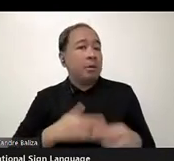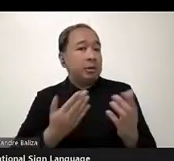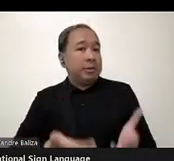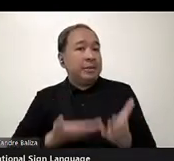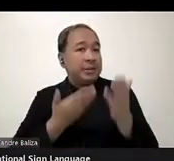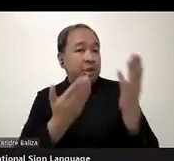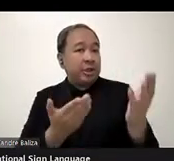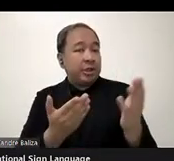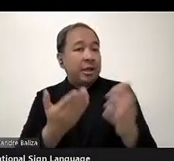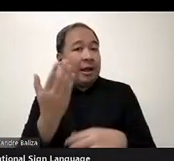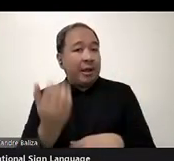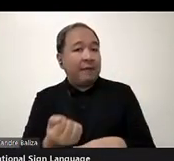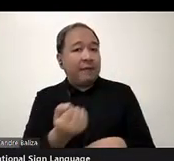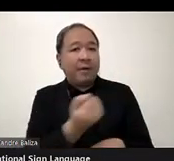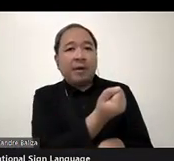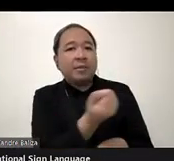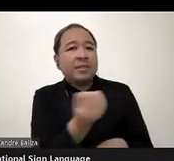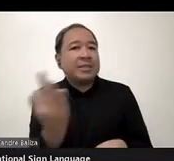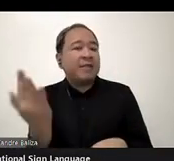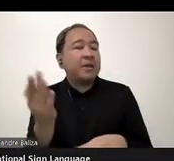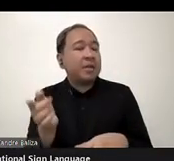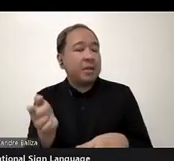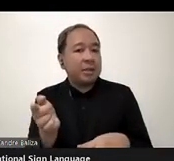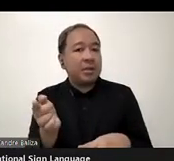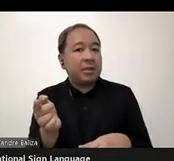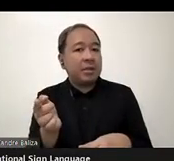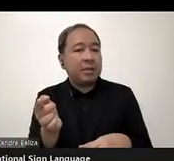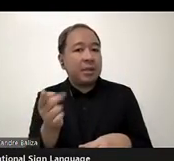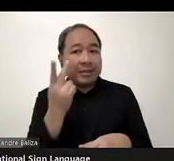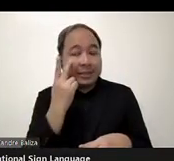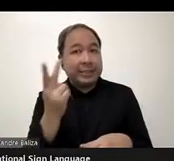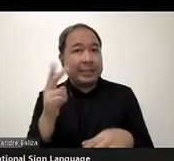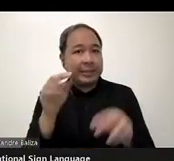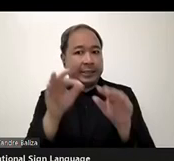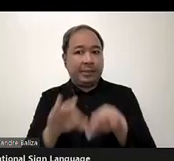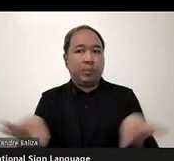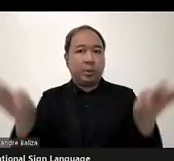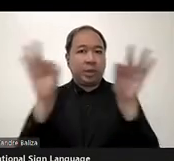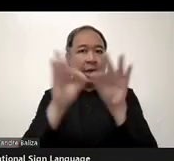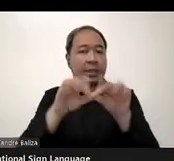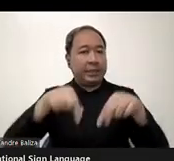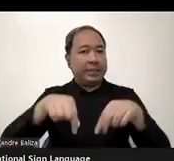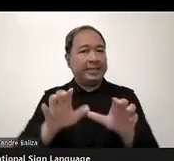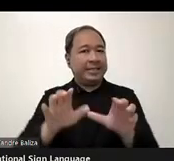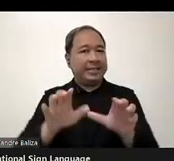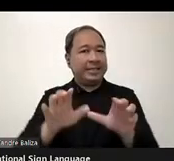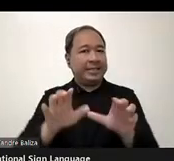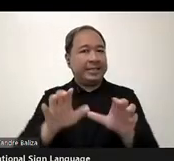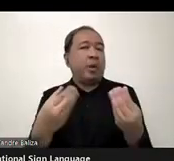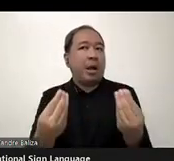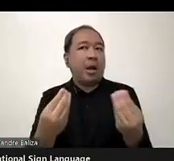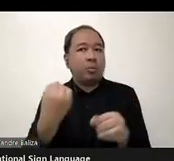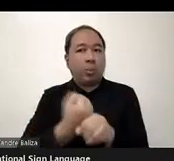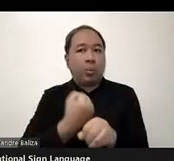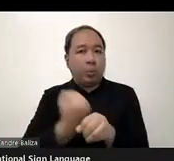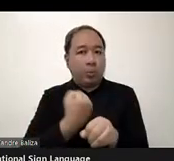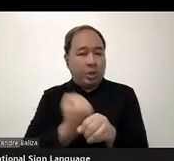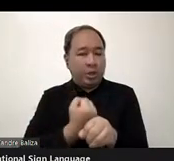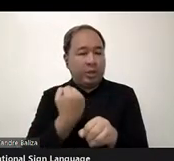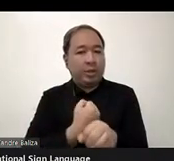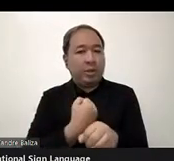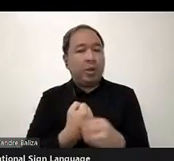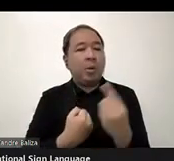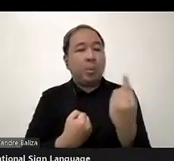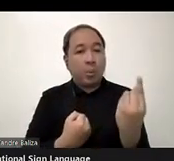are several things that we find important for this group to work on. One of the things is that, um,